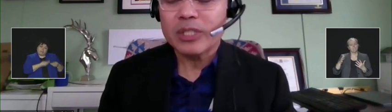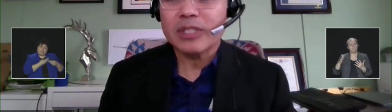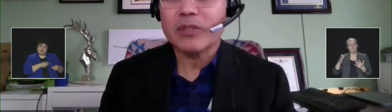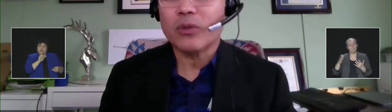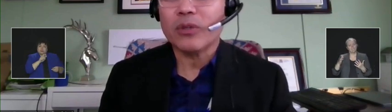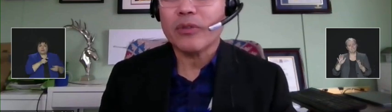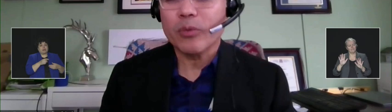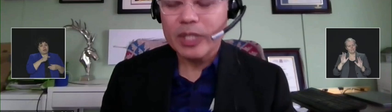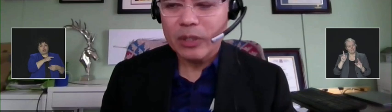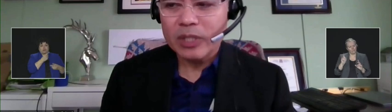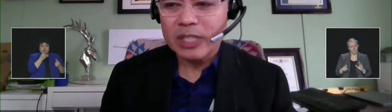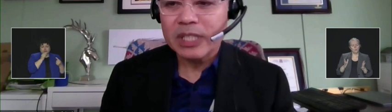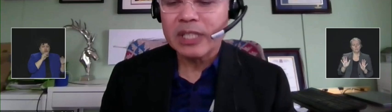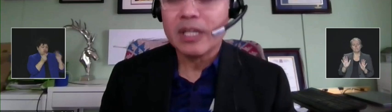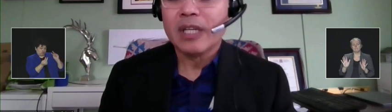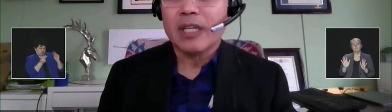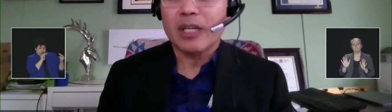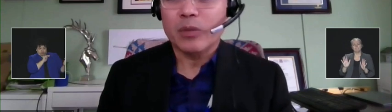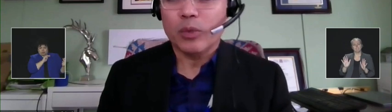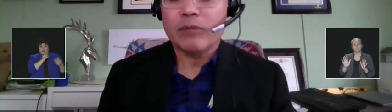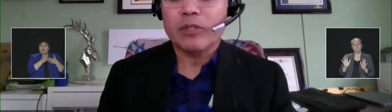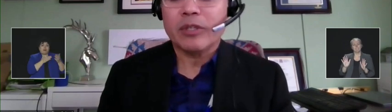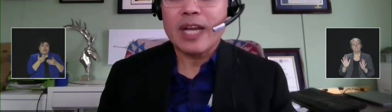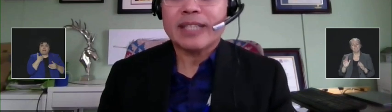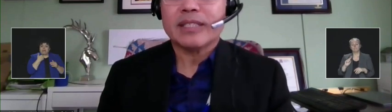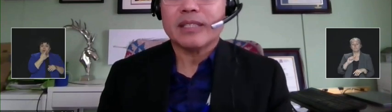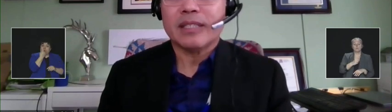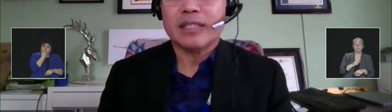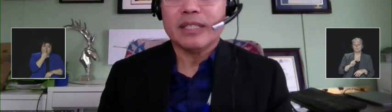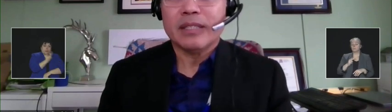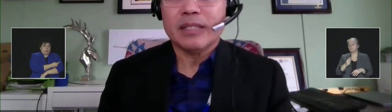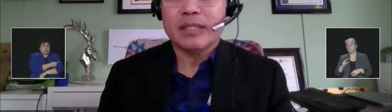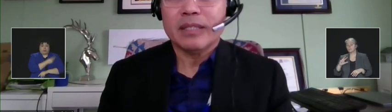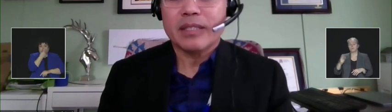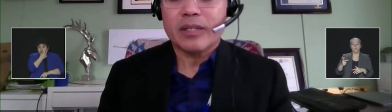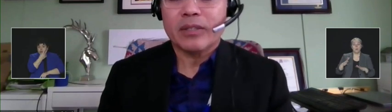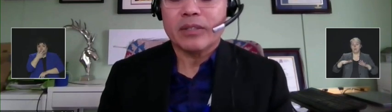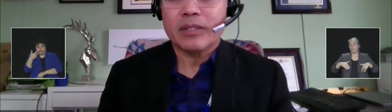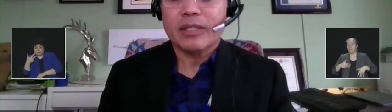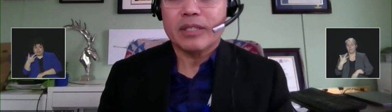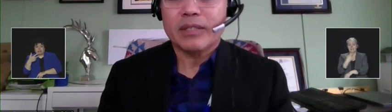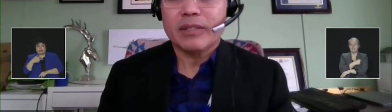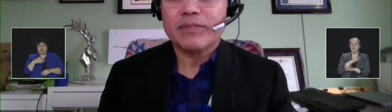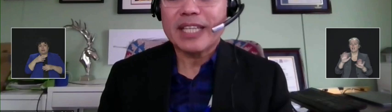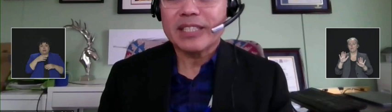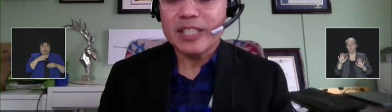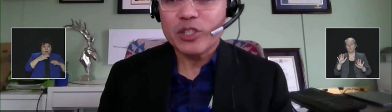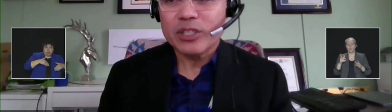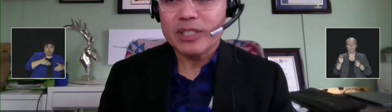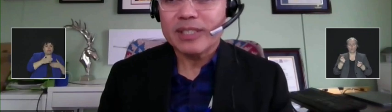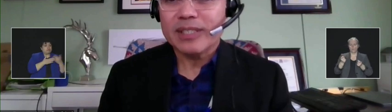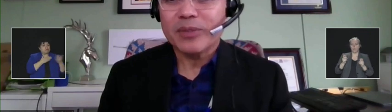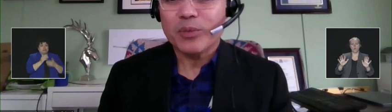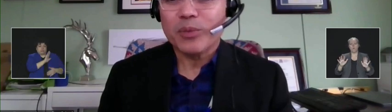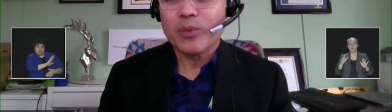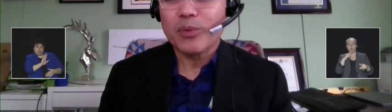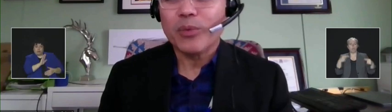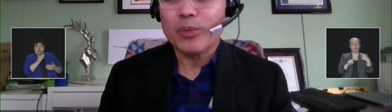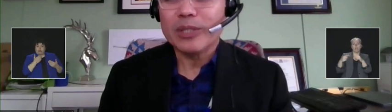dose, two doses, or three doses, wherever they're at in their vaccinations,